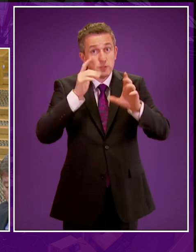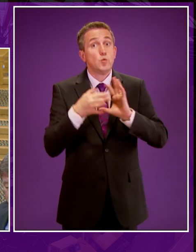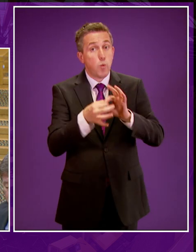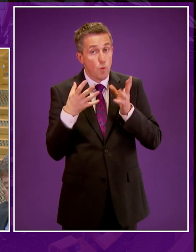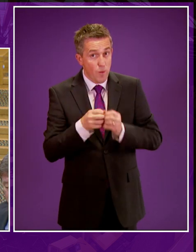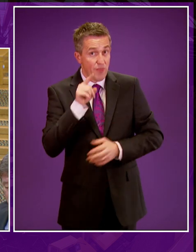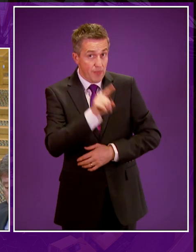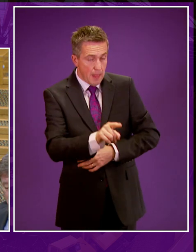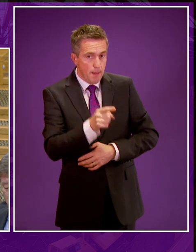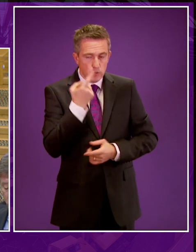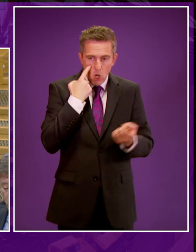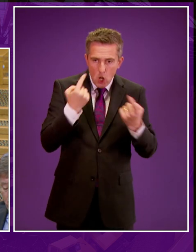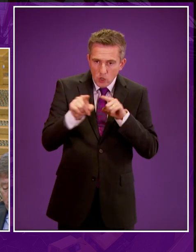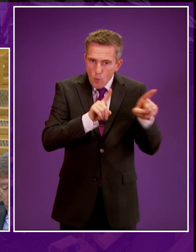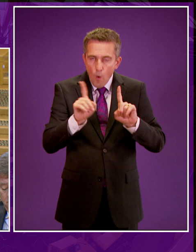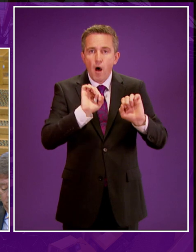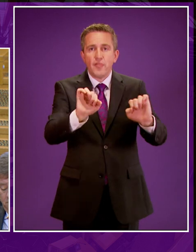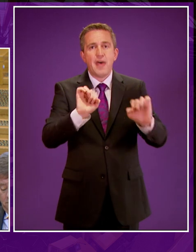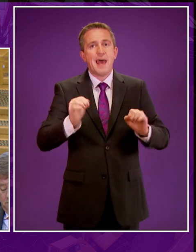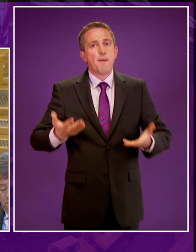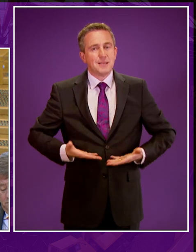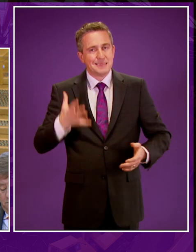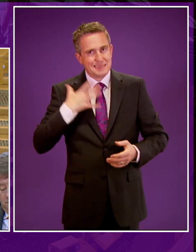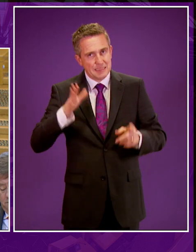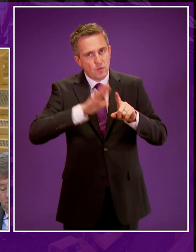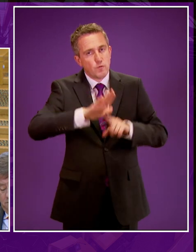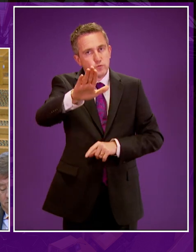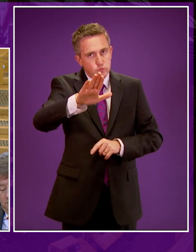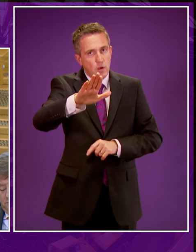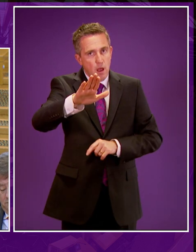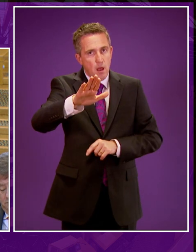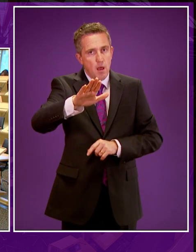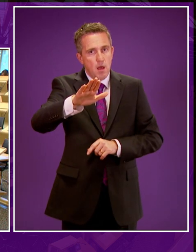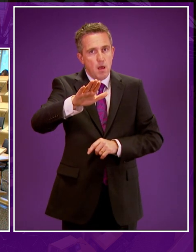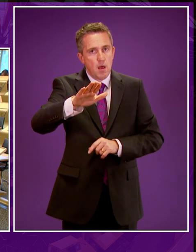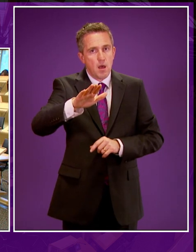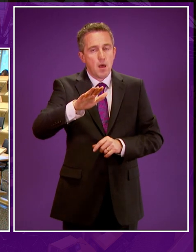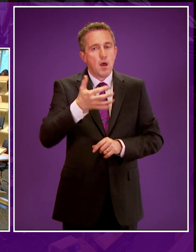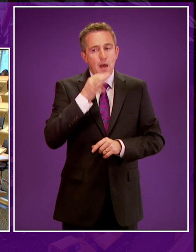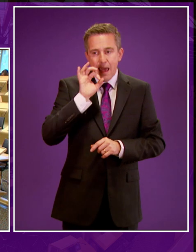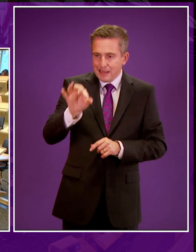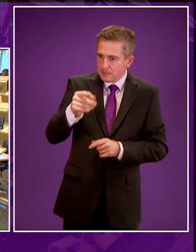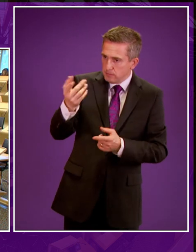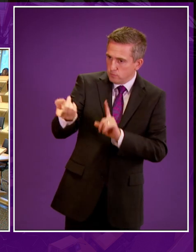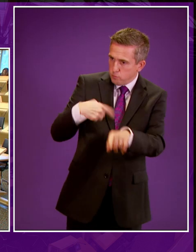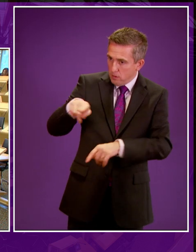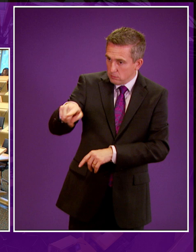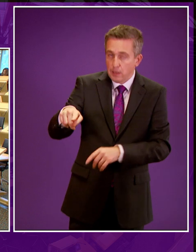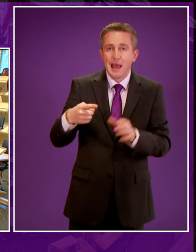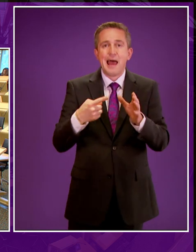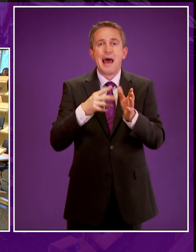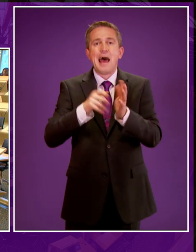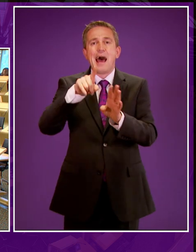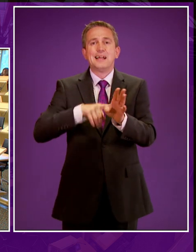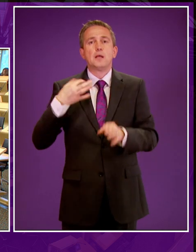Ineos to understand their wider business needs and to improve their competitiveness. Before closing, I'll try and bring in Mr Whiteman, if I may. Andy